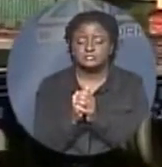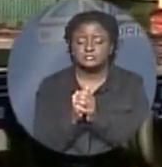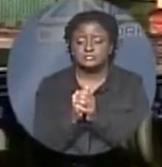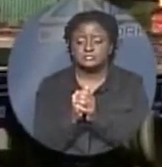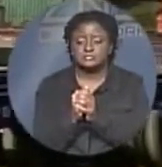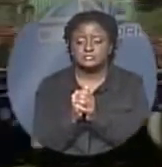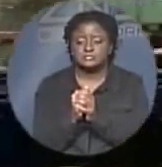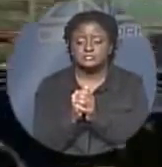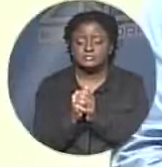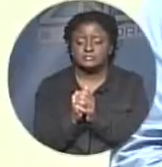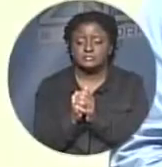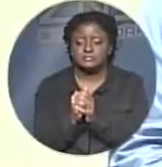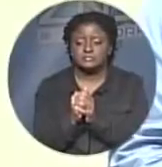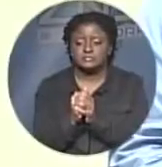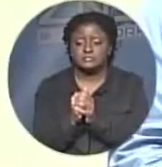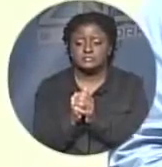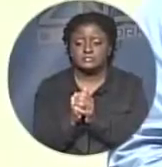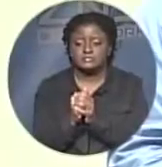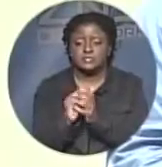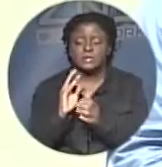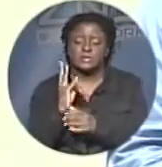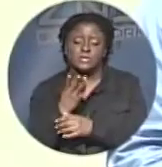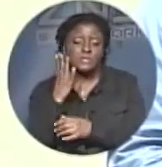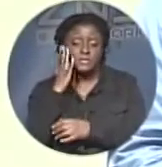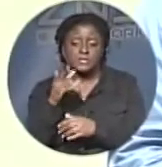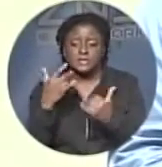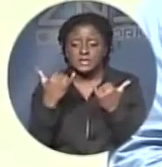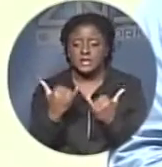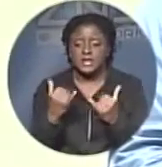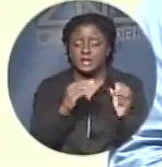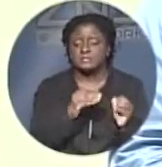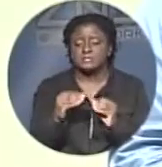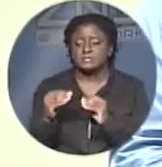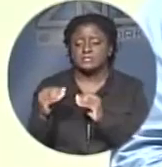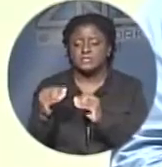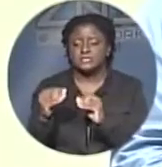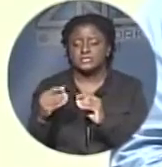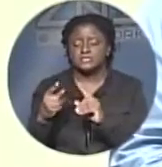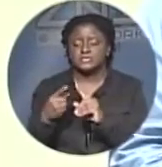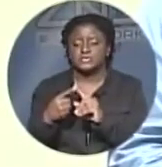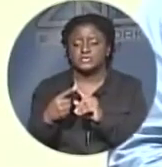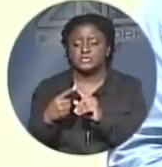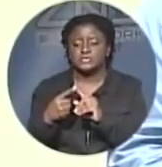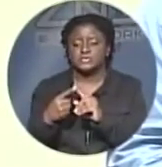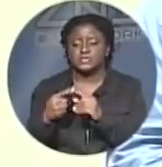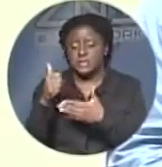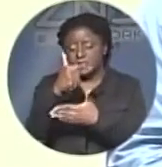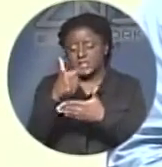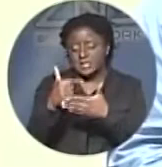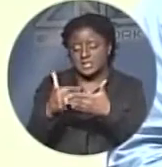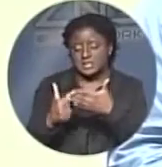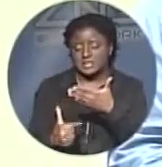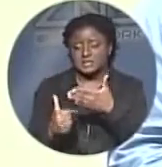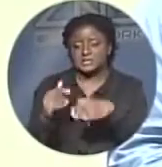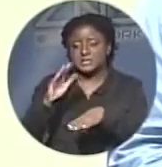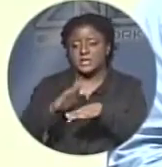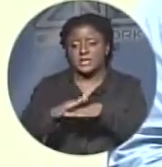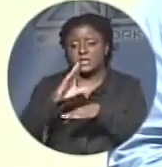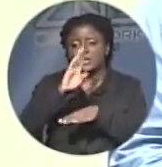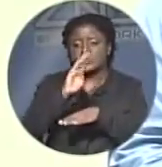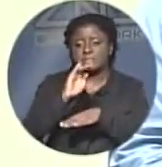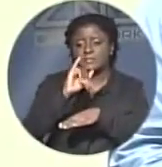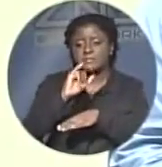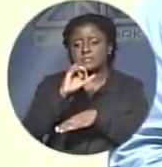in excess funds. We will now move to a process for our listing on BISICS, after which time the company